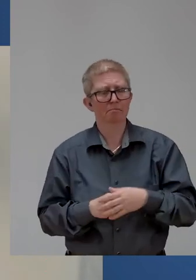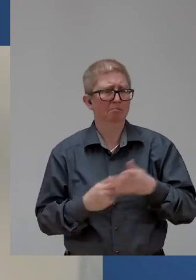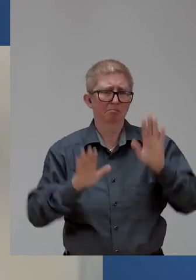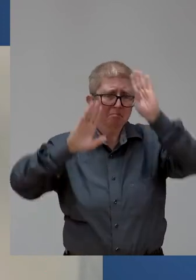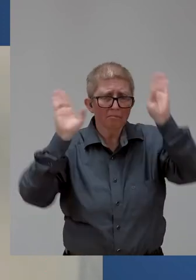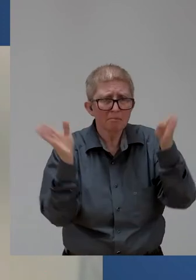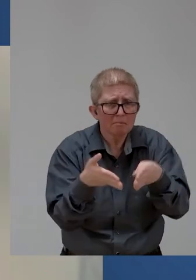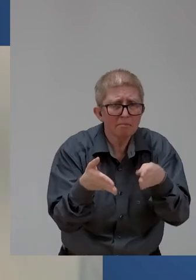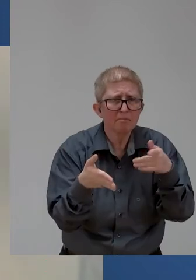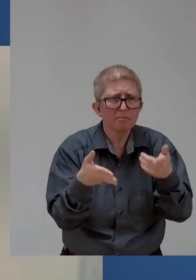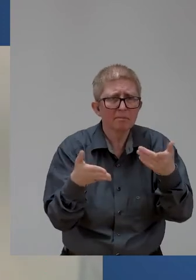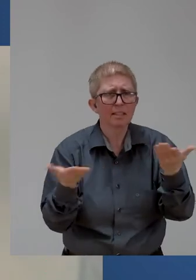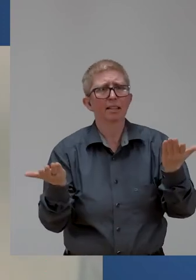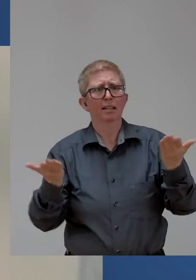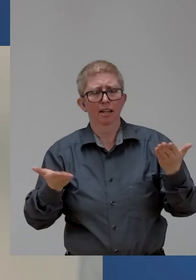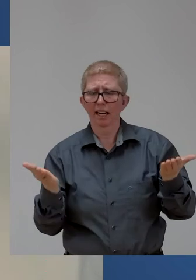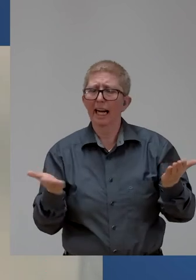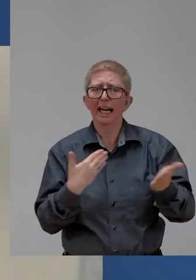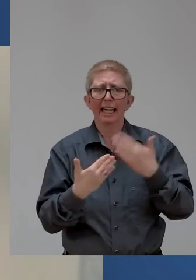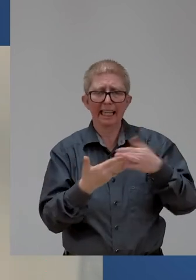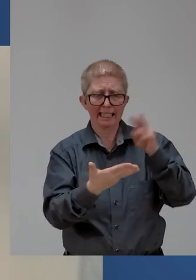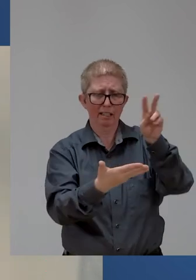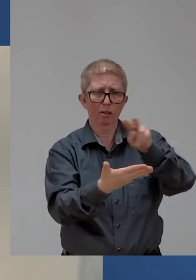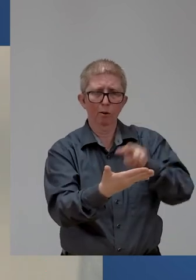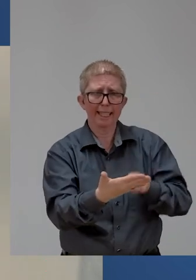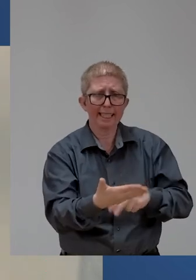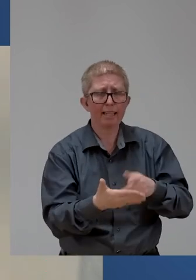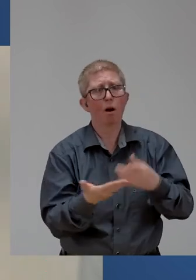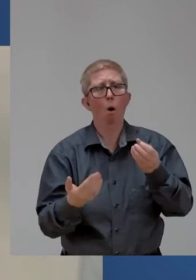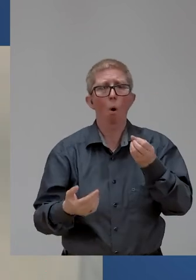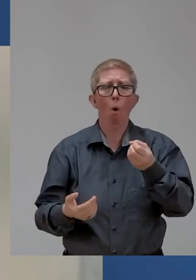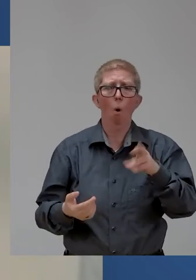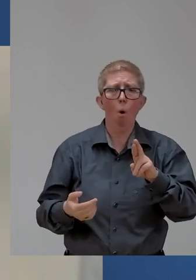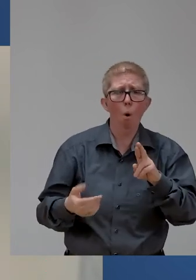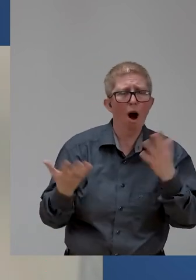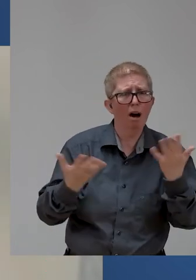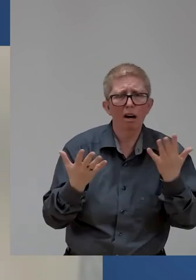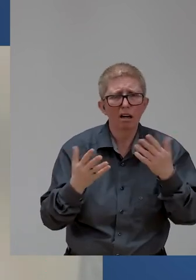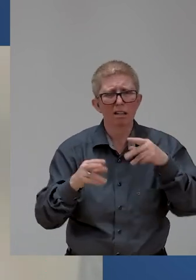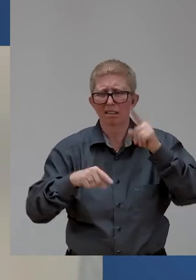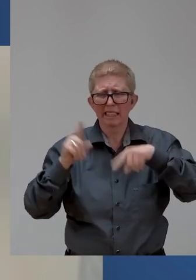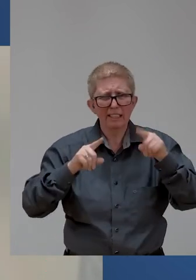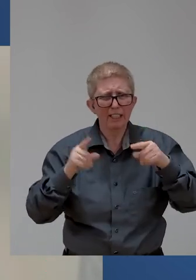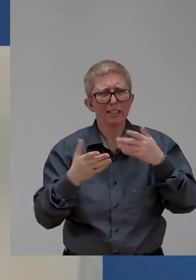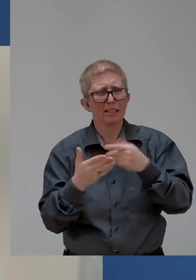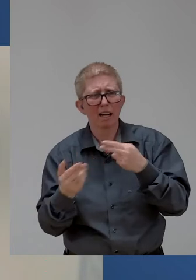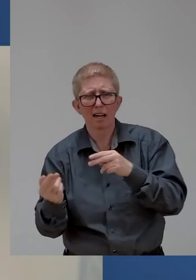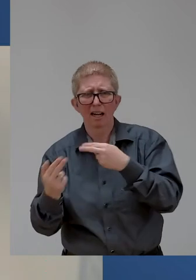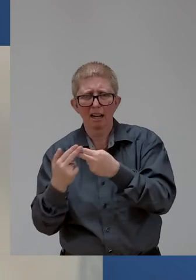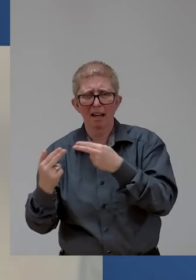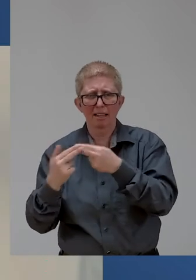write-in options, because as we all know, reasonable accommodations vary from person to person, even those that have the same type of disability.